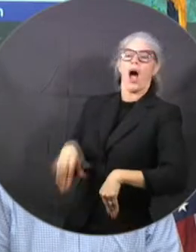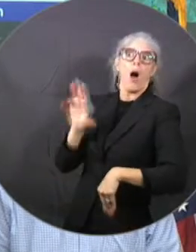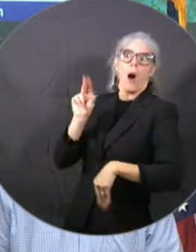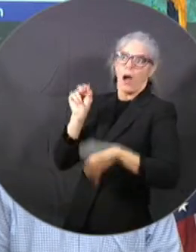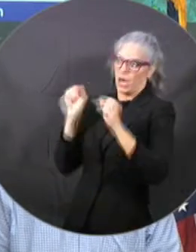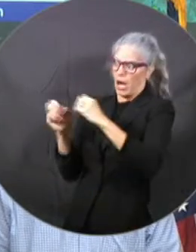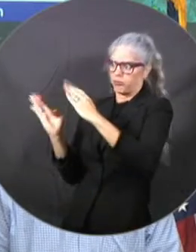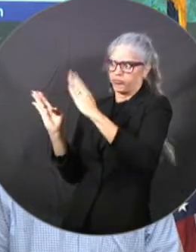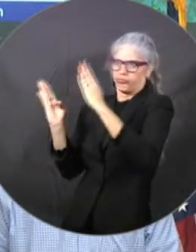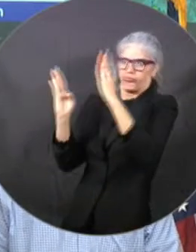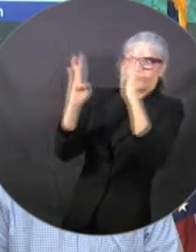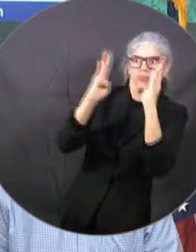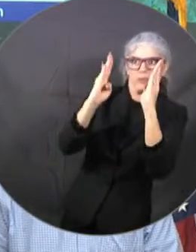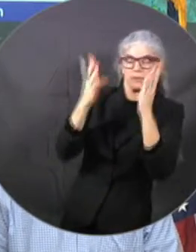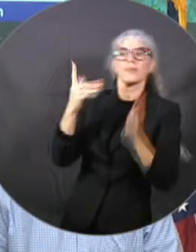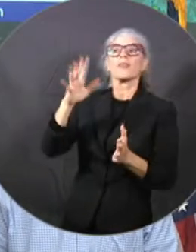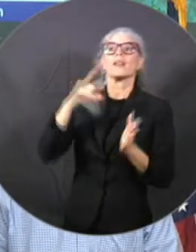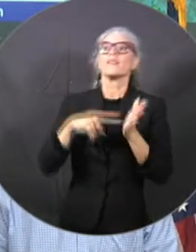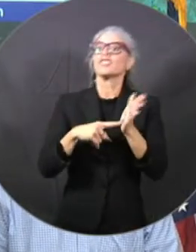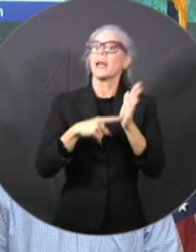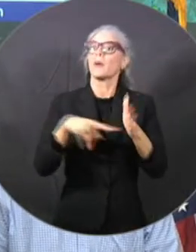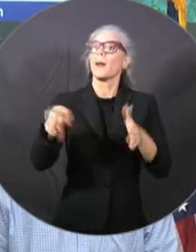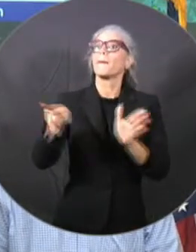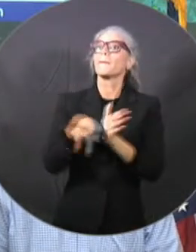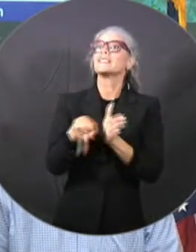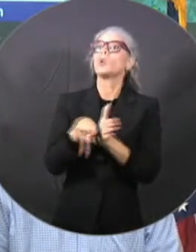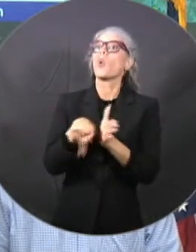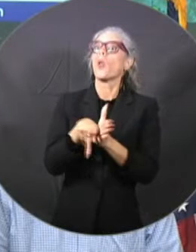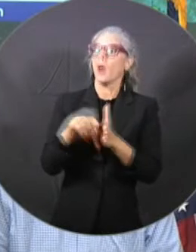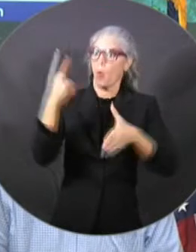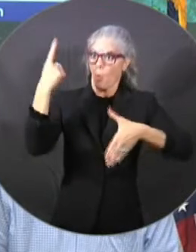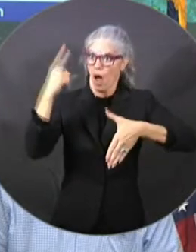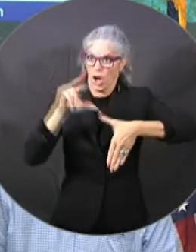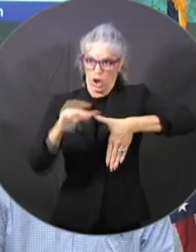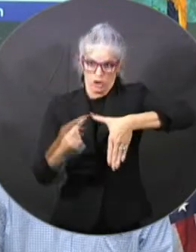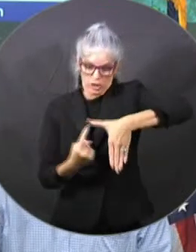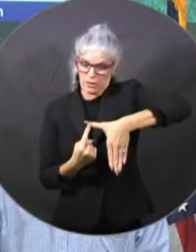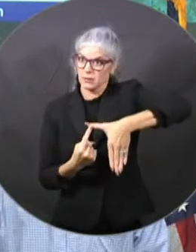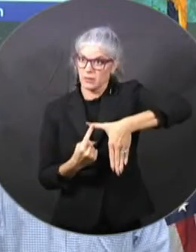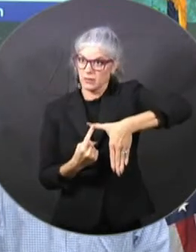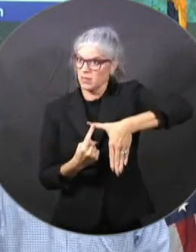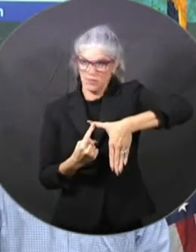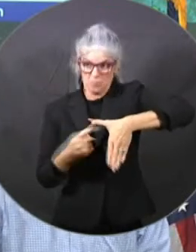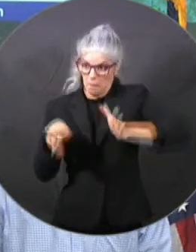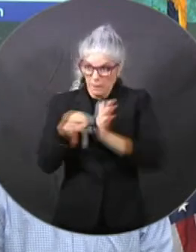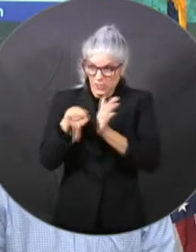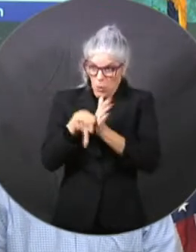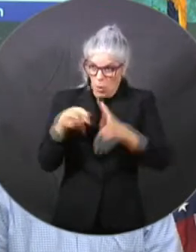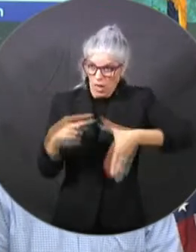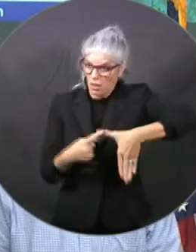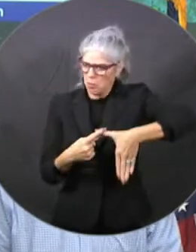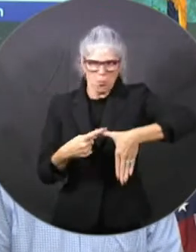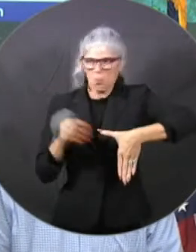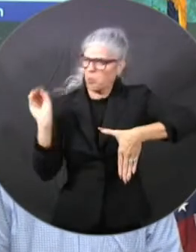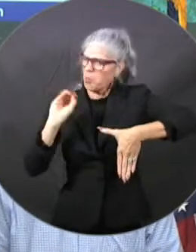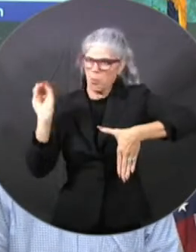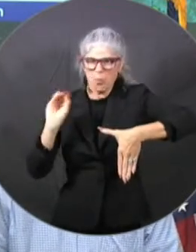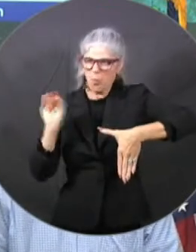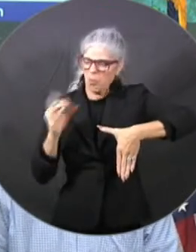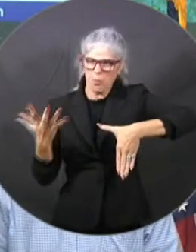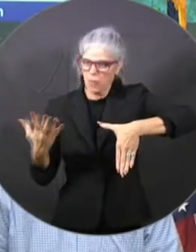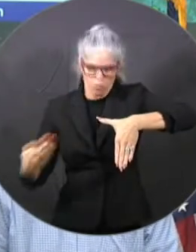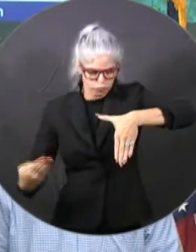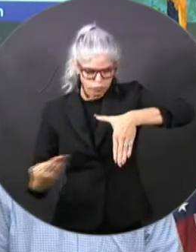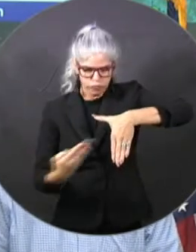next morning, downtown Pensacola is underwater. So people should just understand that and understand that this is important storm. Now, the